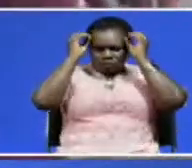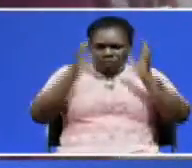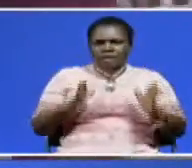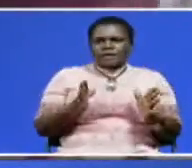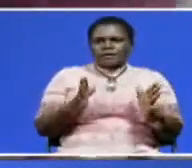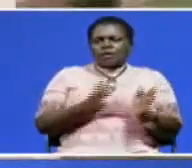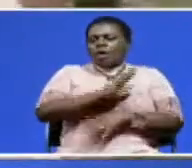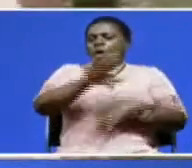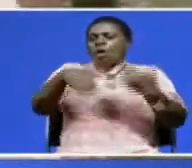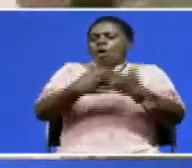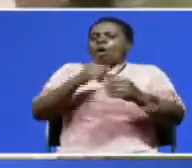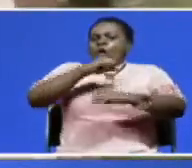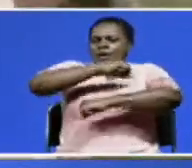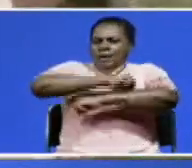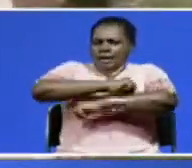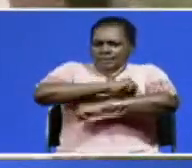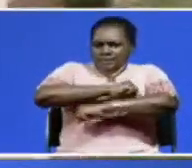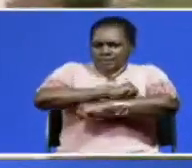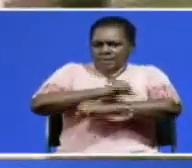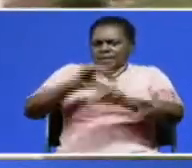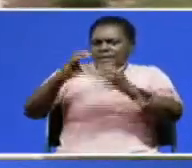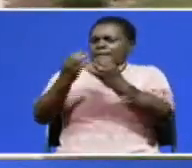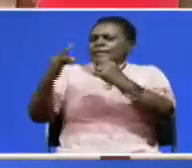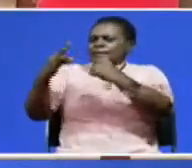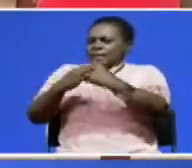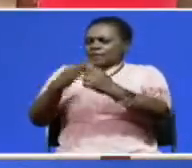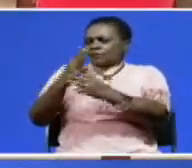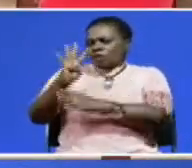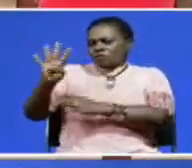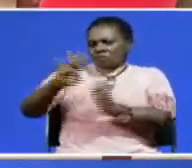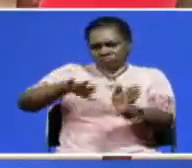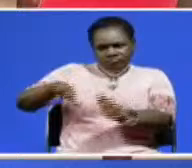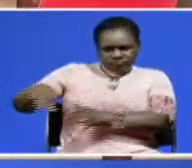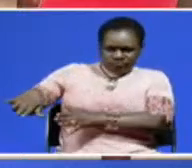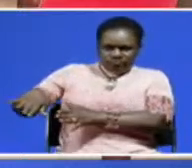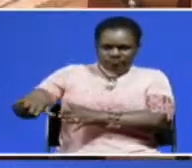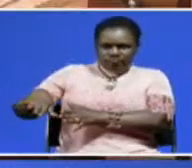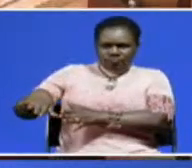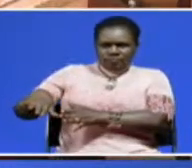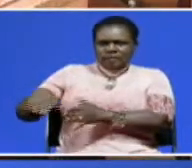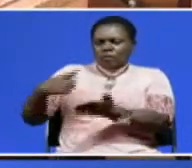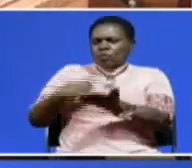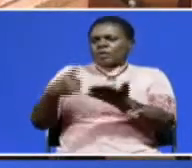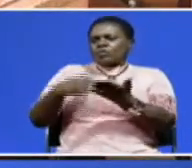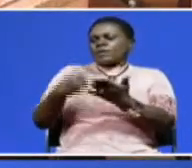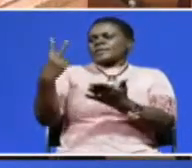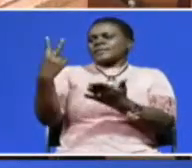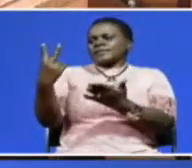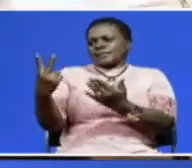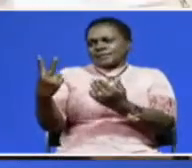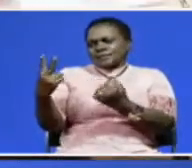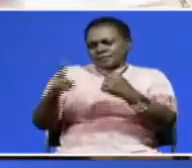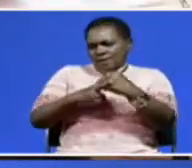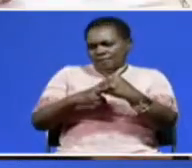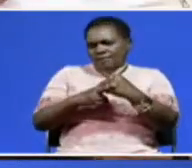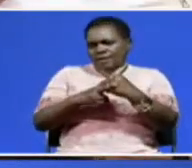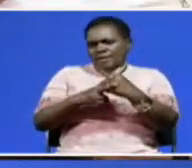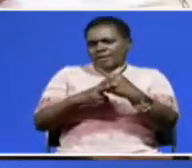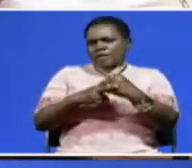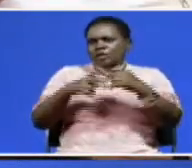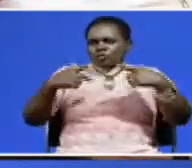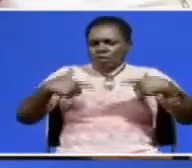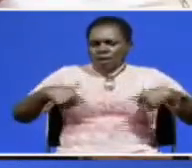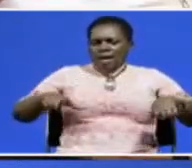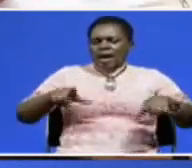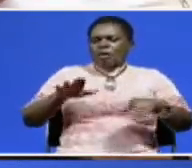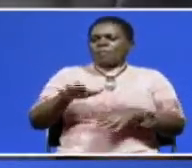pupils of all classes, apart from class 8 and form 4 candidates, will take a seven-week break to allow their schoolmates